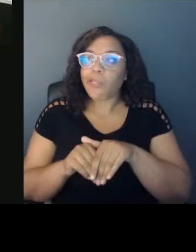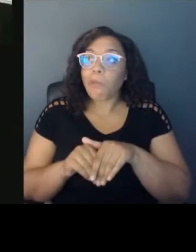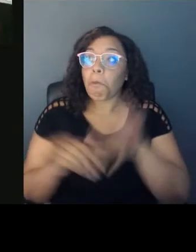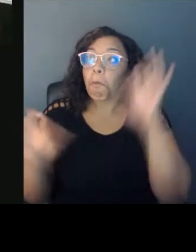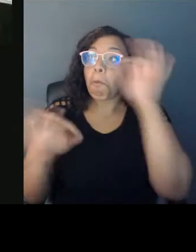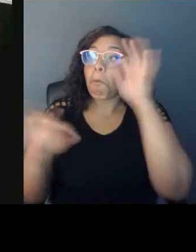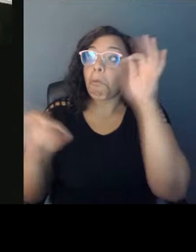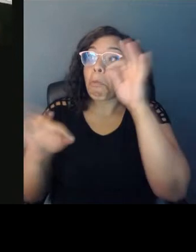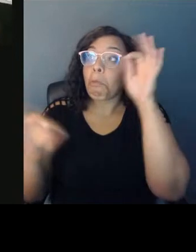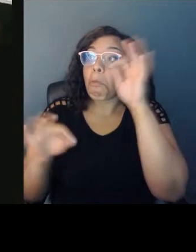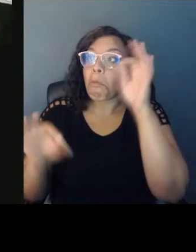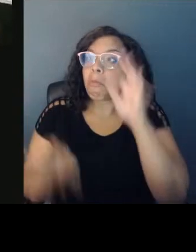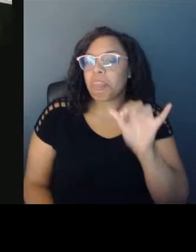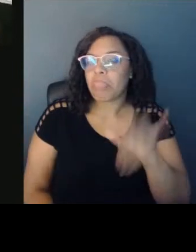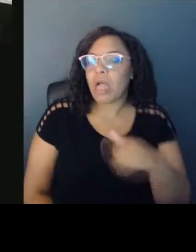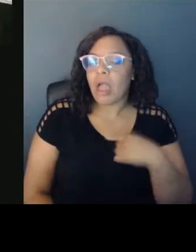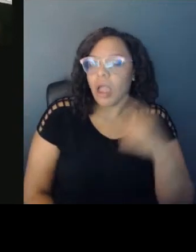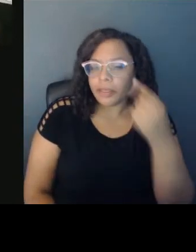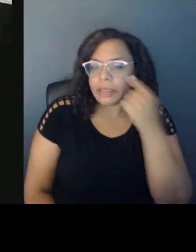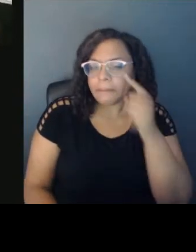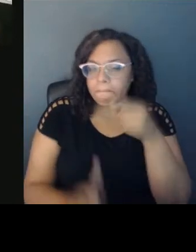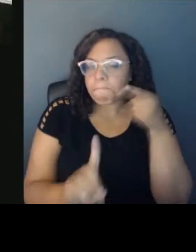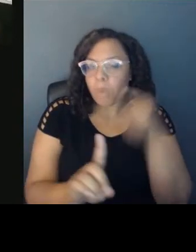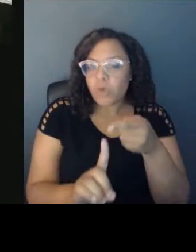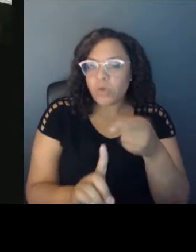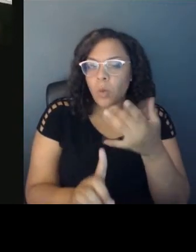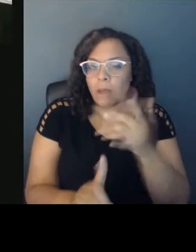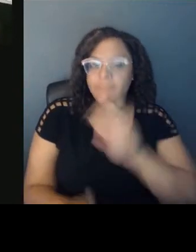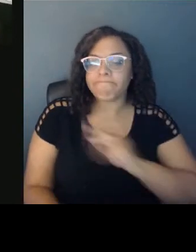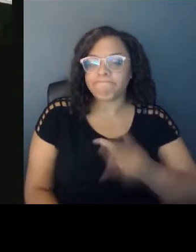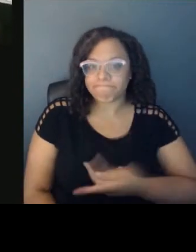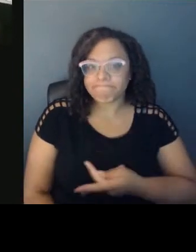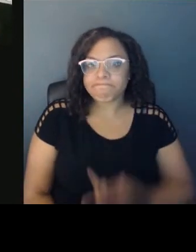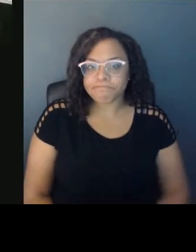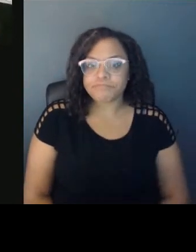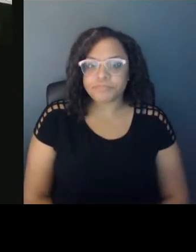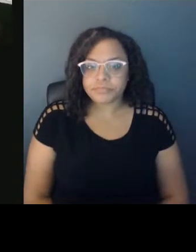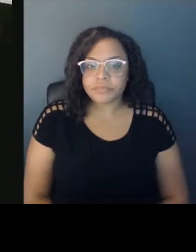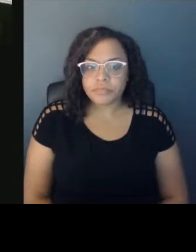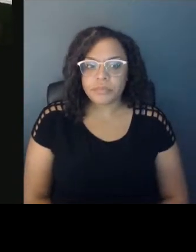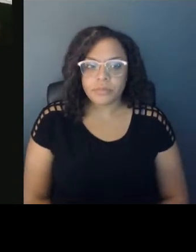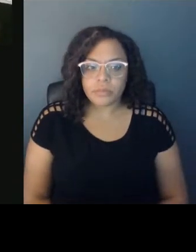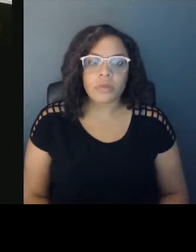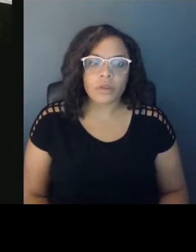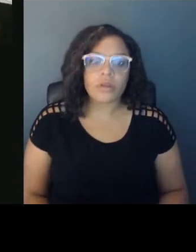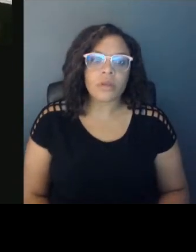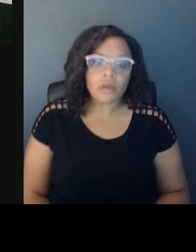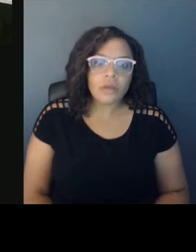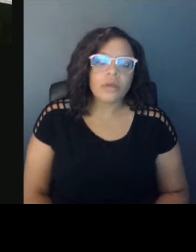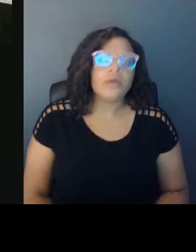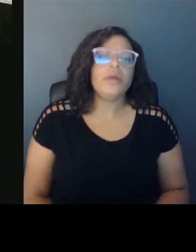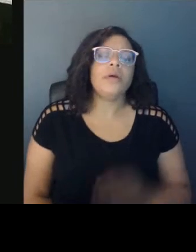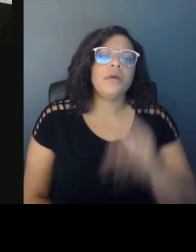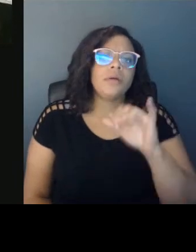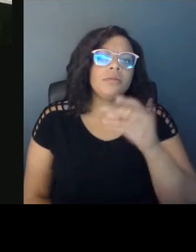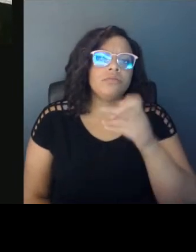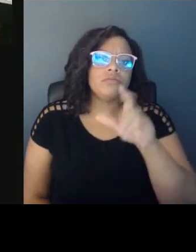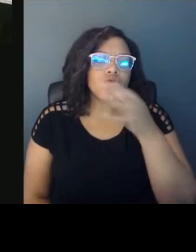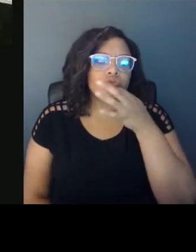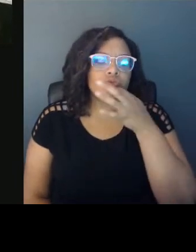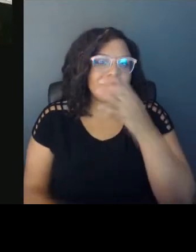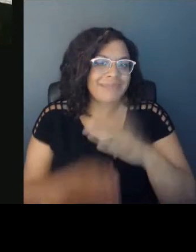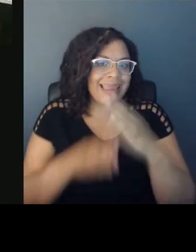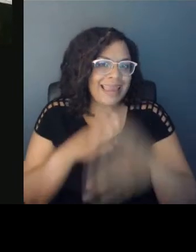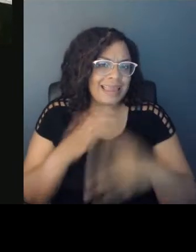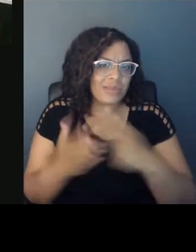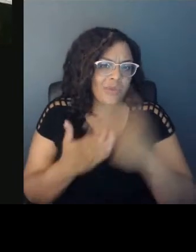out. As we're coming to the end of the program, one of that gives time for each of you to give us a closing thought. And I would love it if you